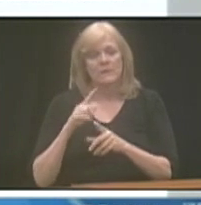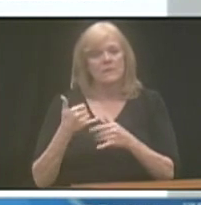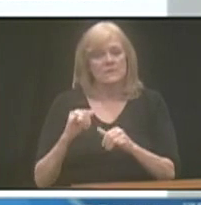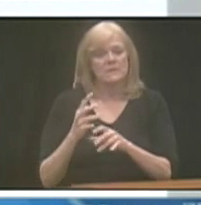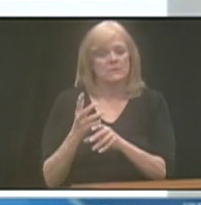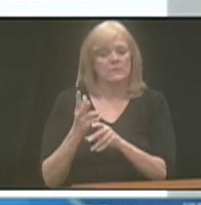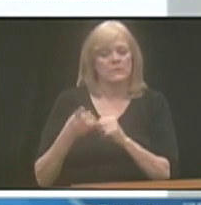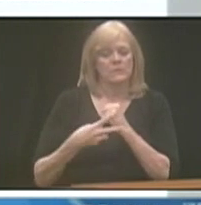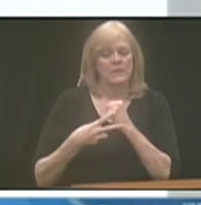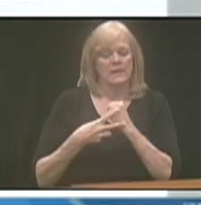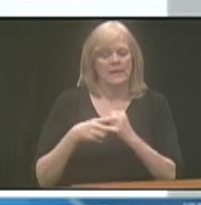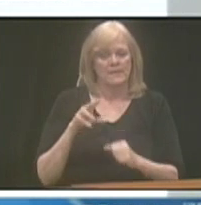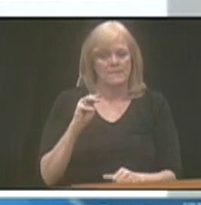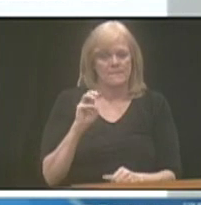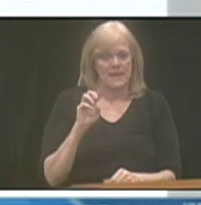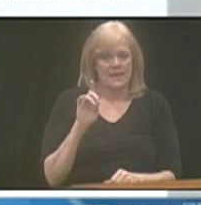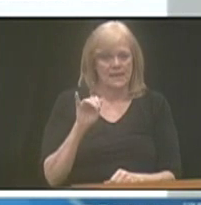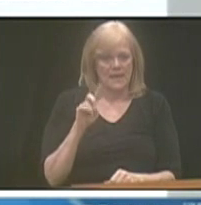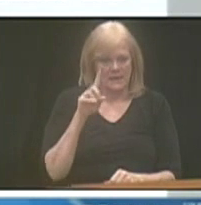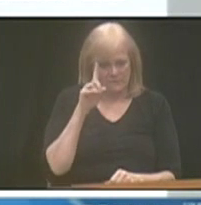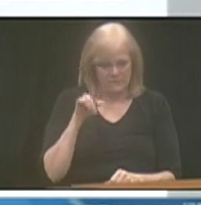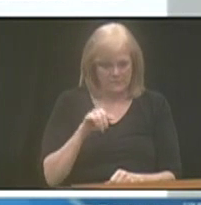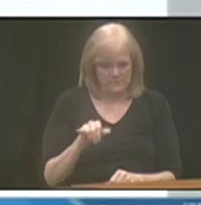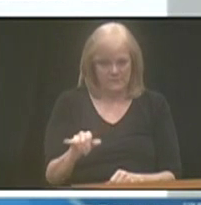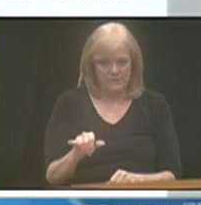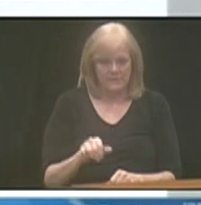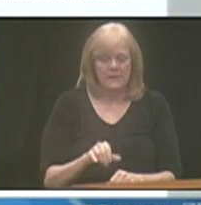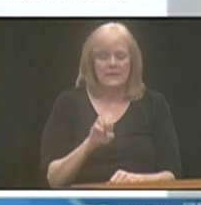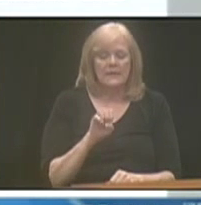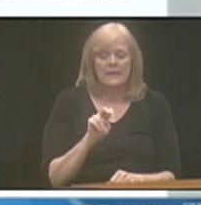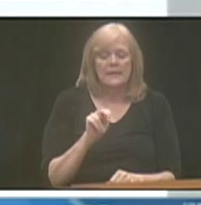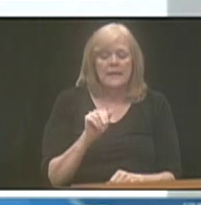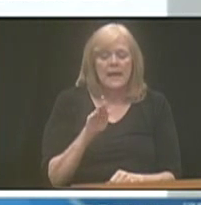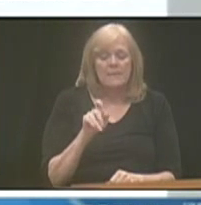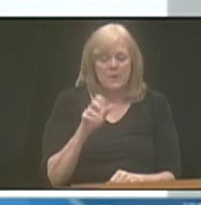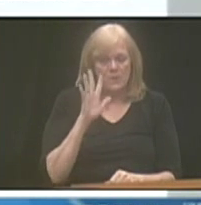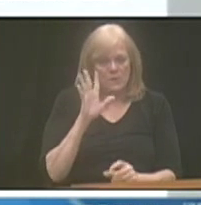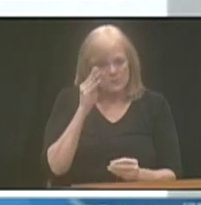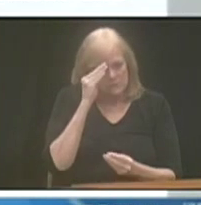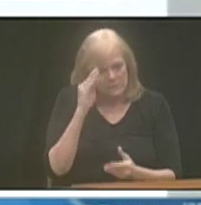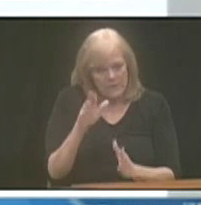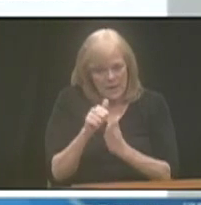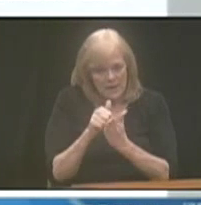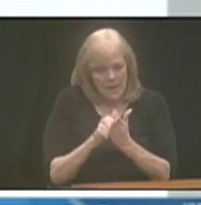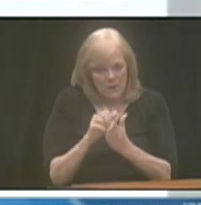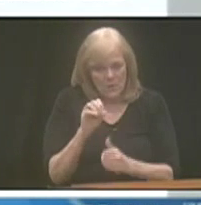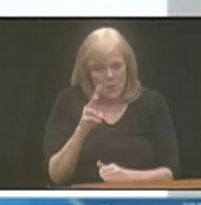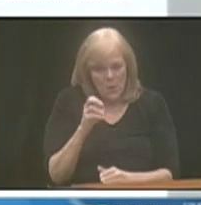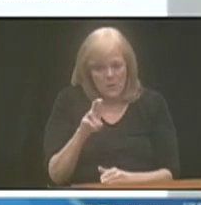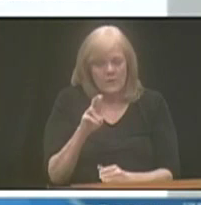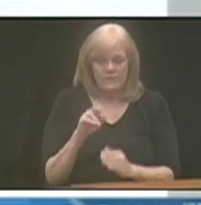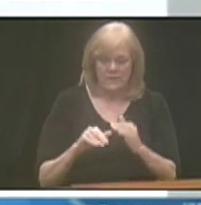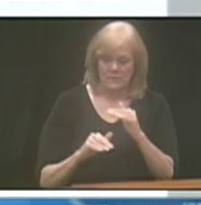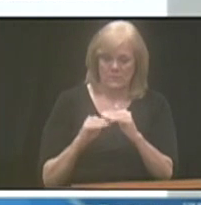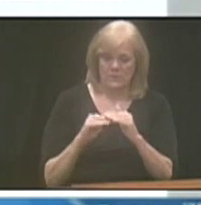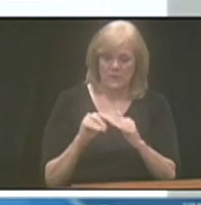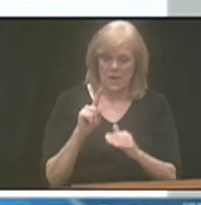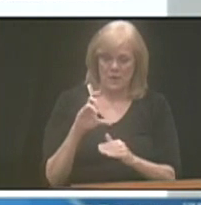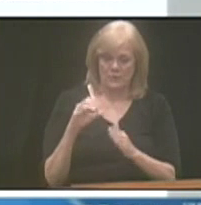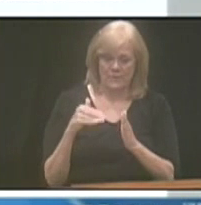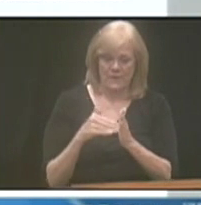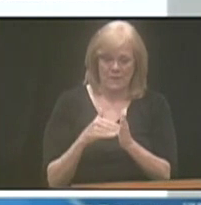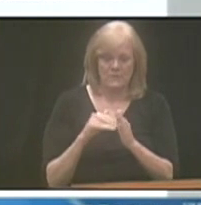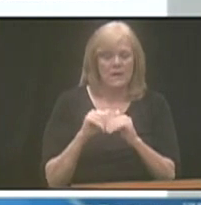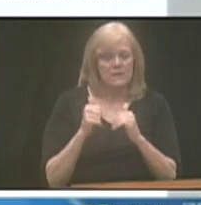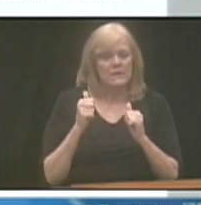eligibility for Medicaid indefinitely. ENABLE will notify account owners as they're reaching that $100,000 mark so they can